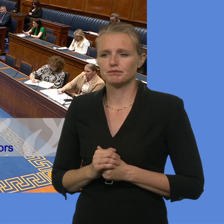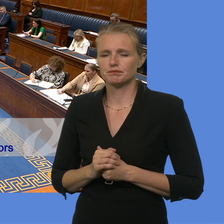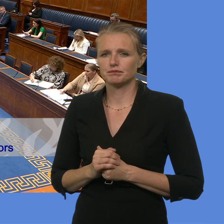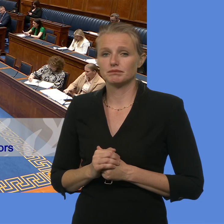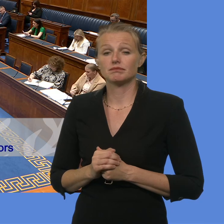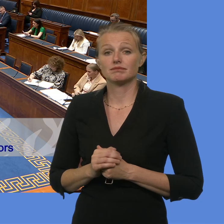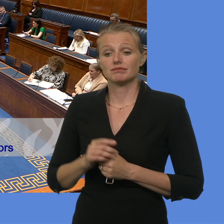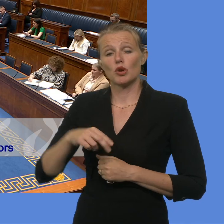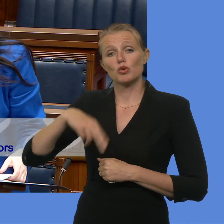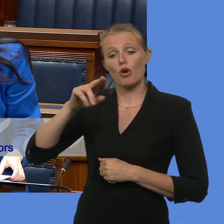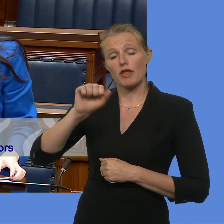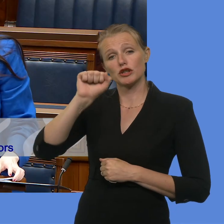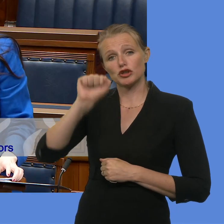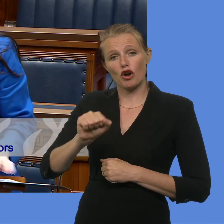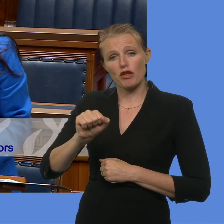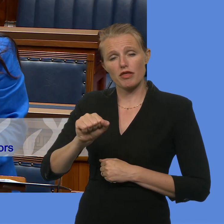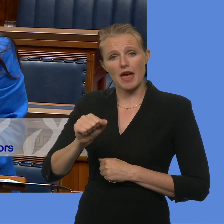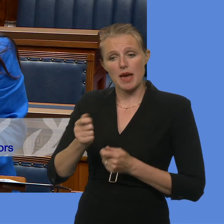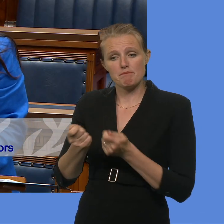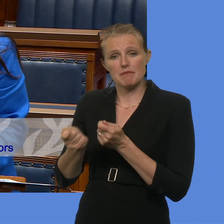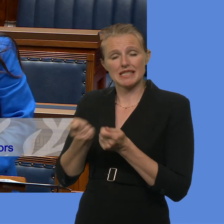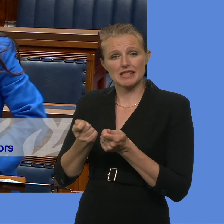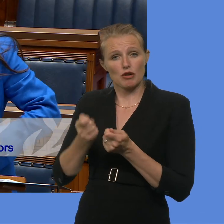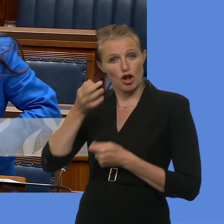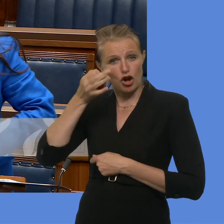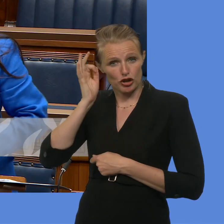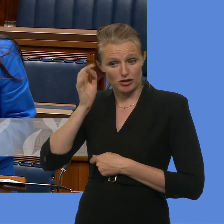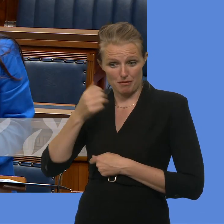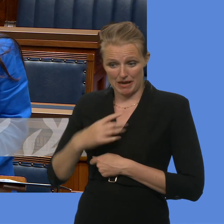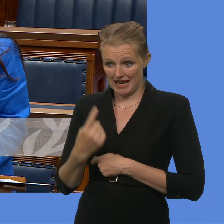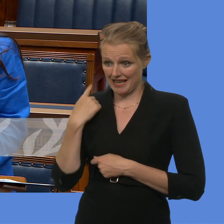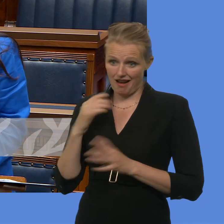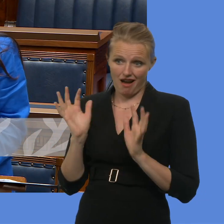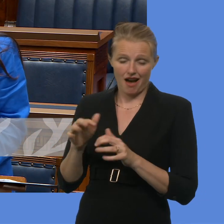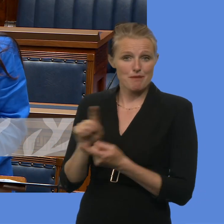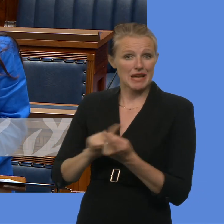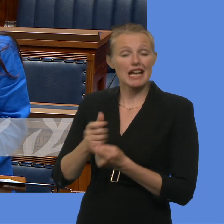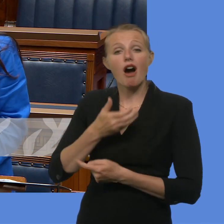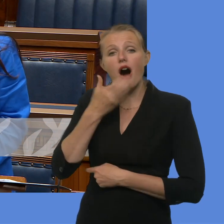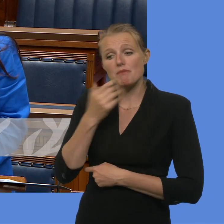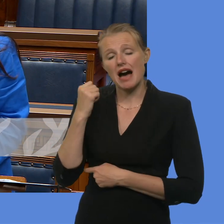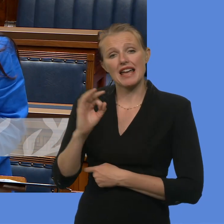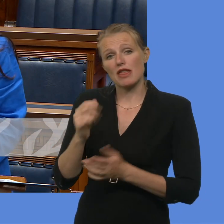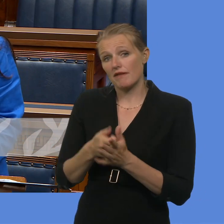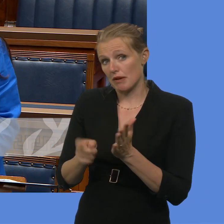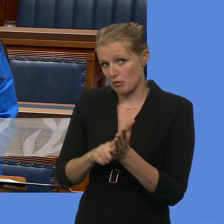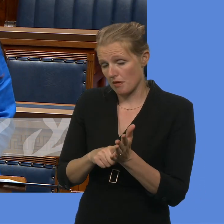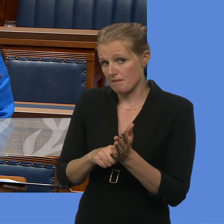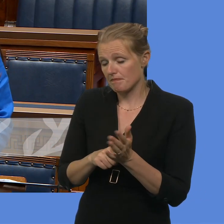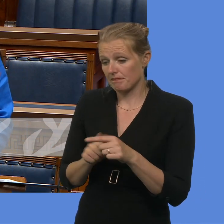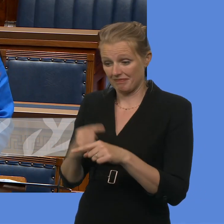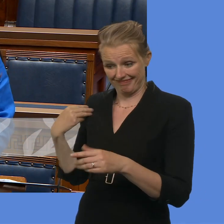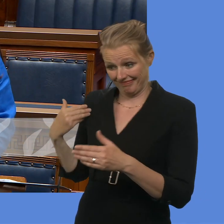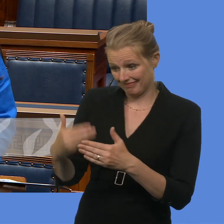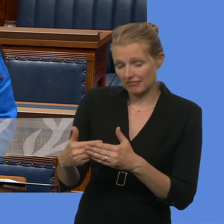Meetings of the North-South Ministerial Council resumed on April with a plenary meeting held in Aramagh. Since then, ministers have met to discuss a